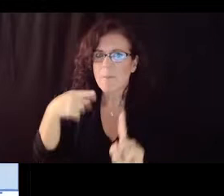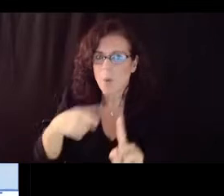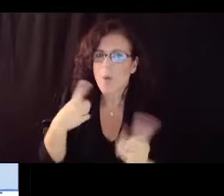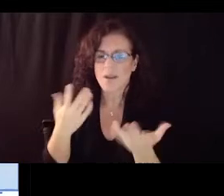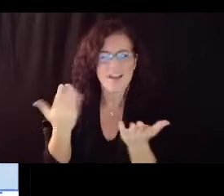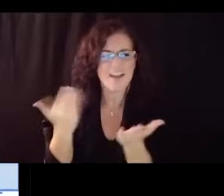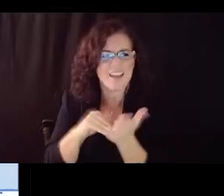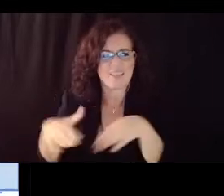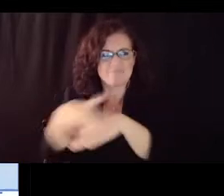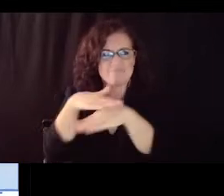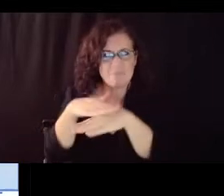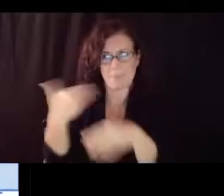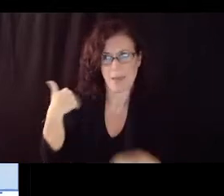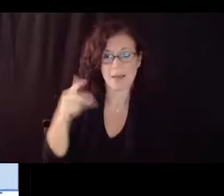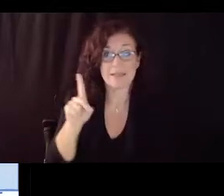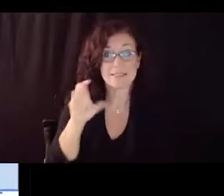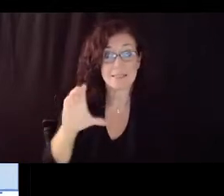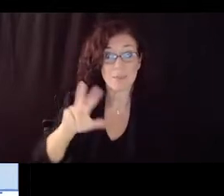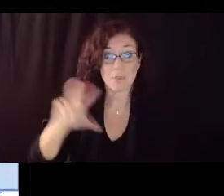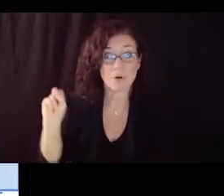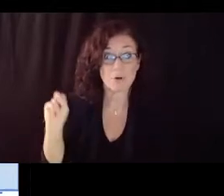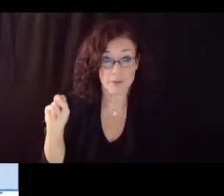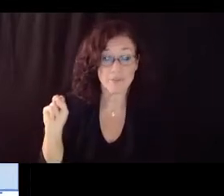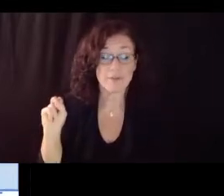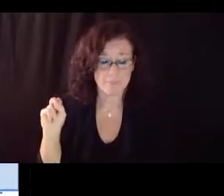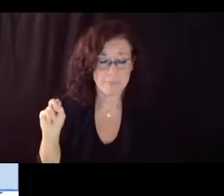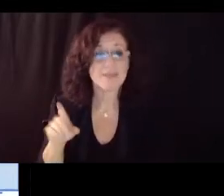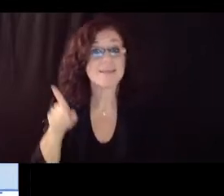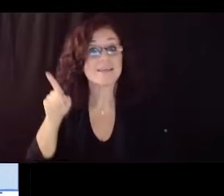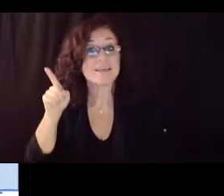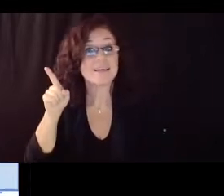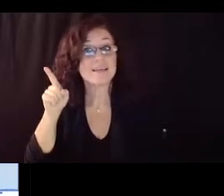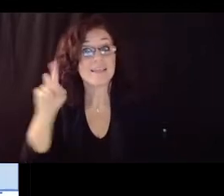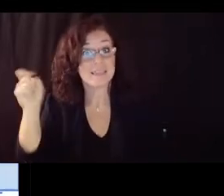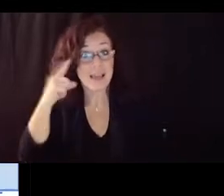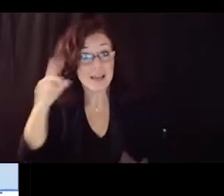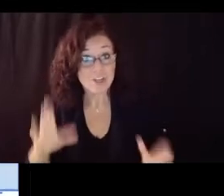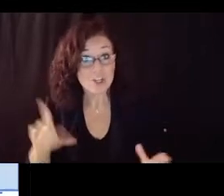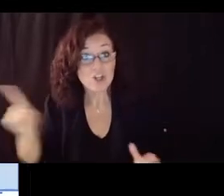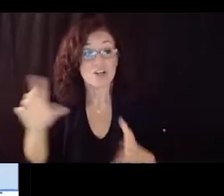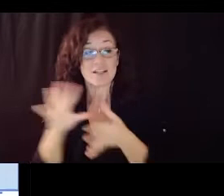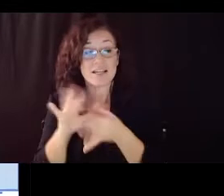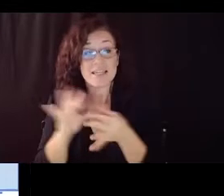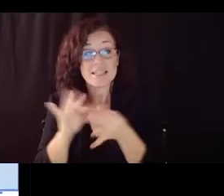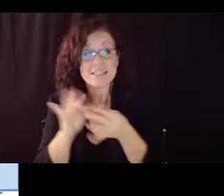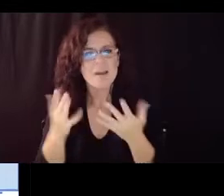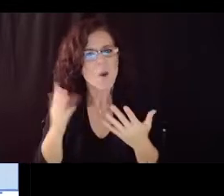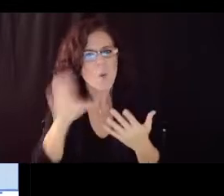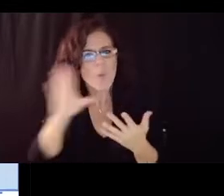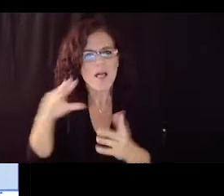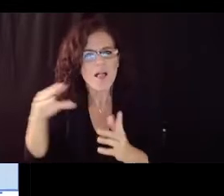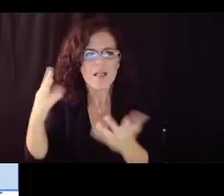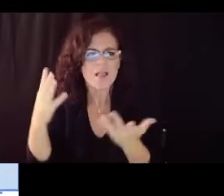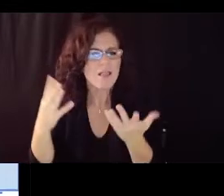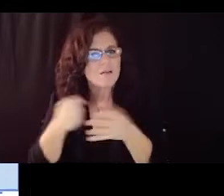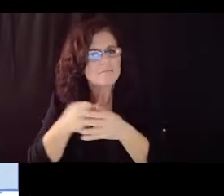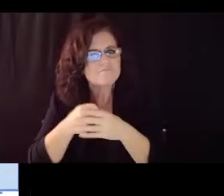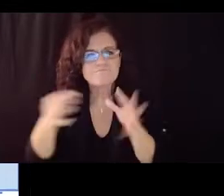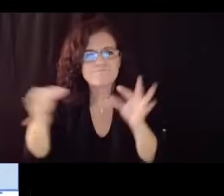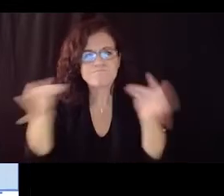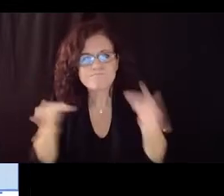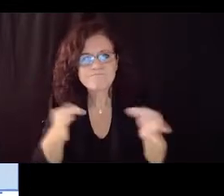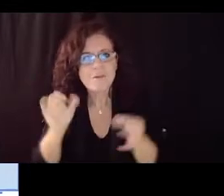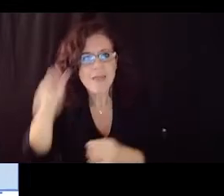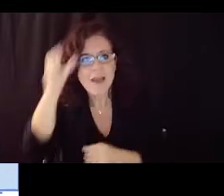on december 30th he said that more detail is coming and we are all eager to have that detail we do not yet have it